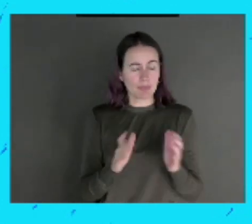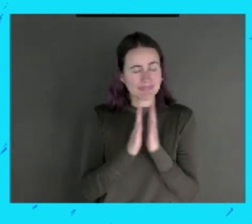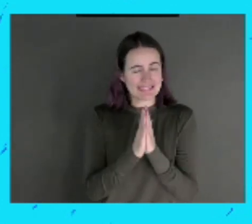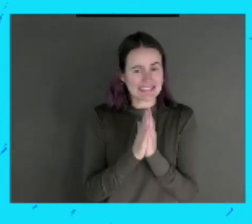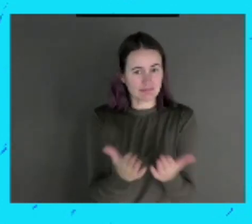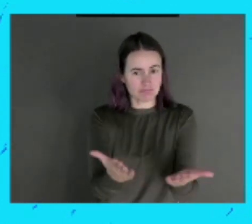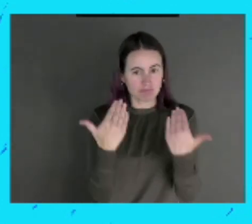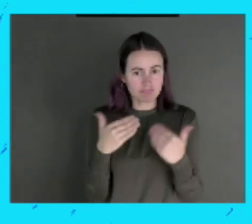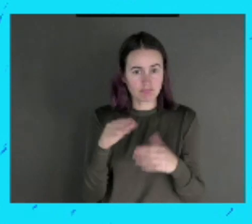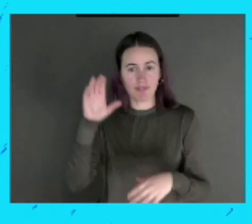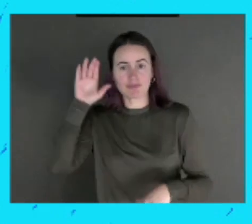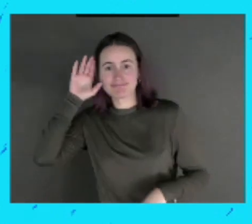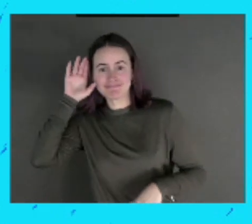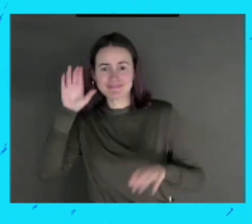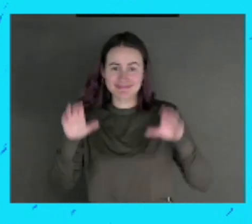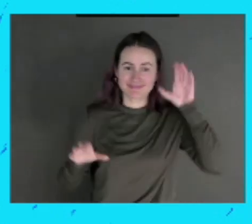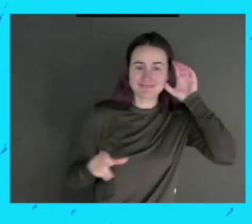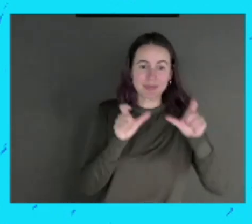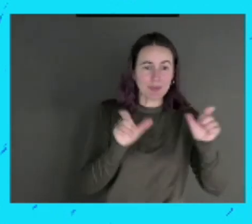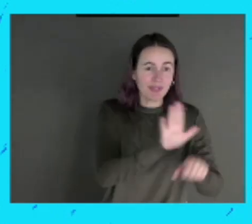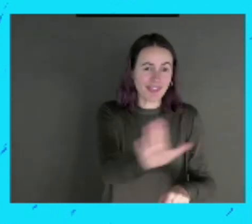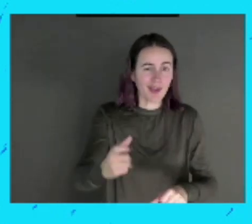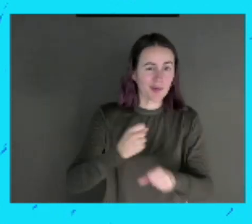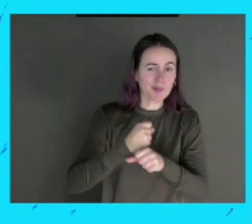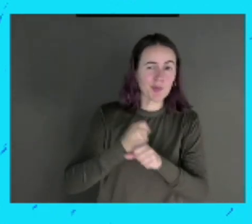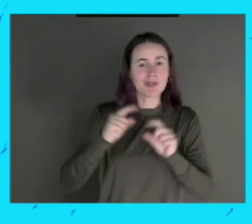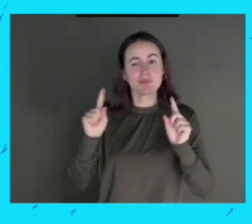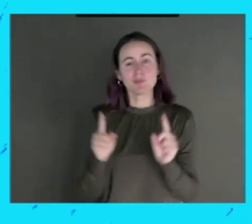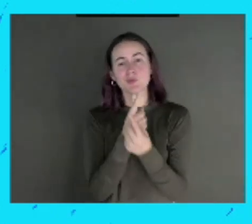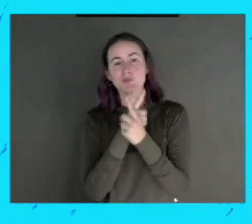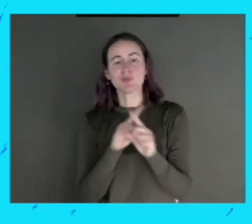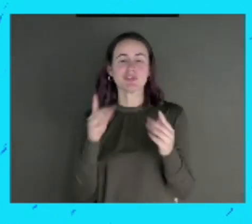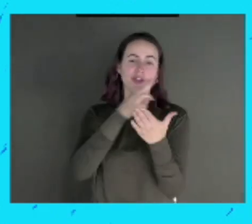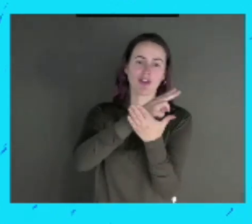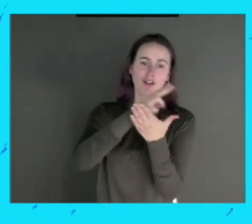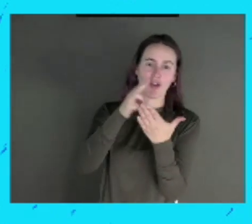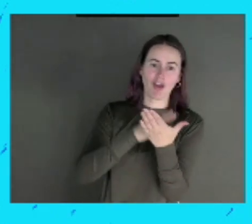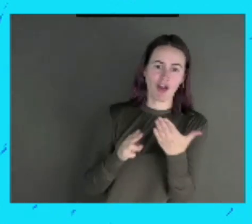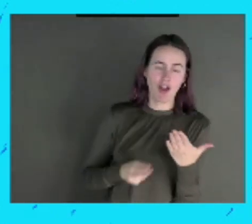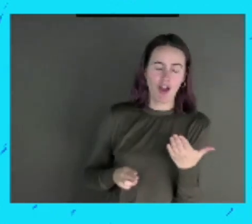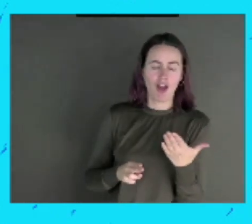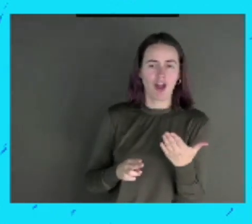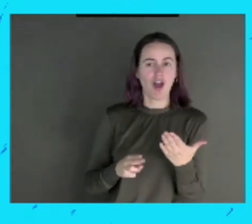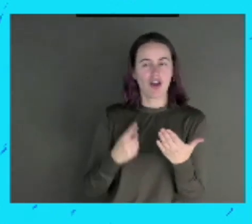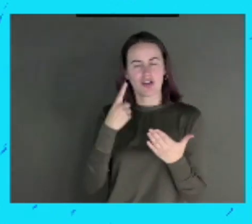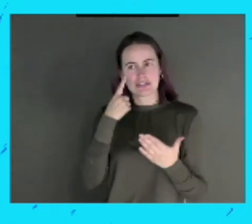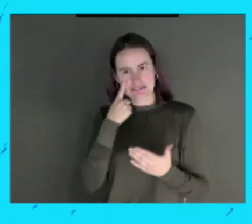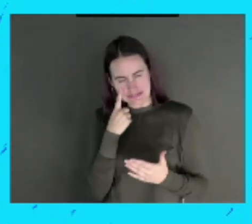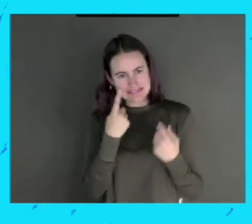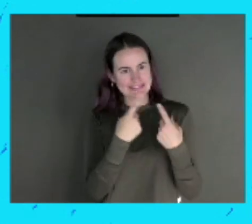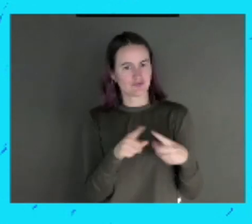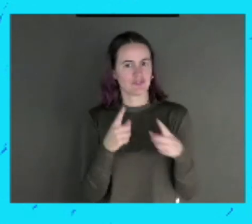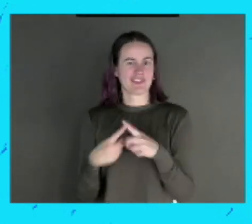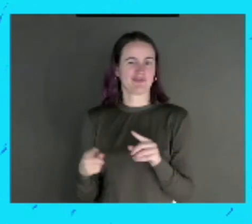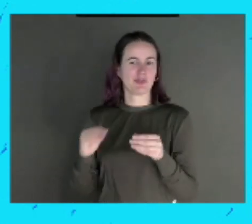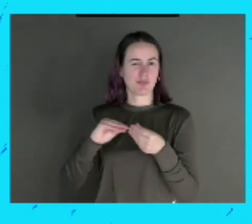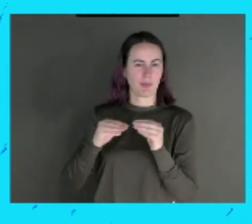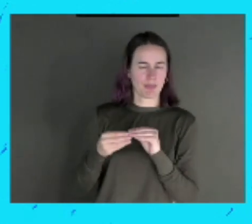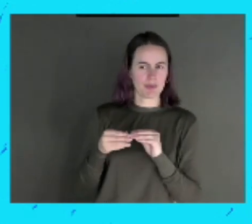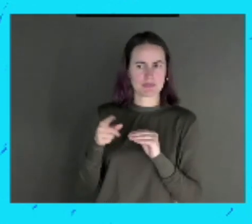condescending species because they were also addressing well-being issues that were not mental. And I feel like